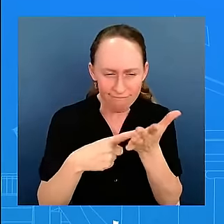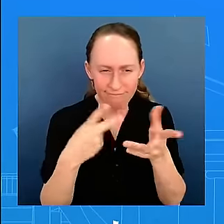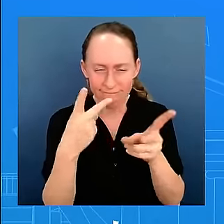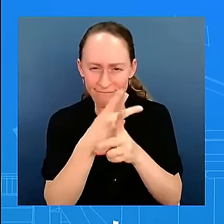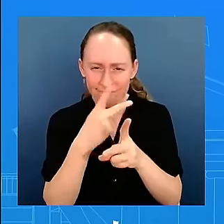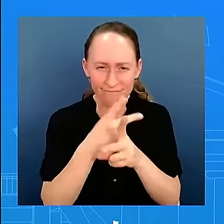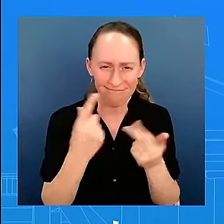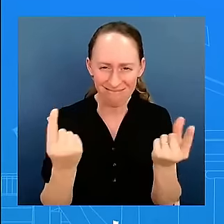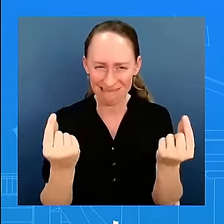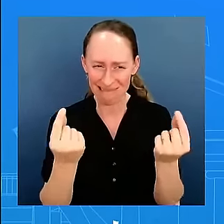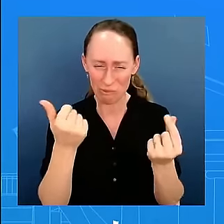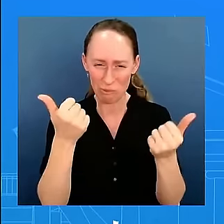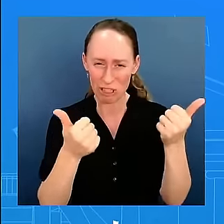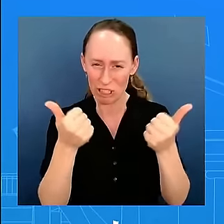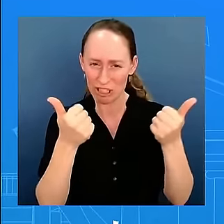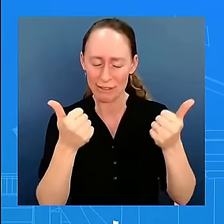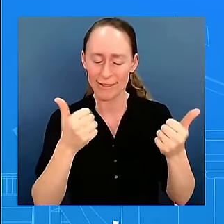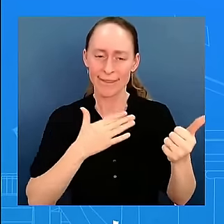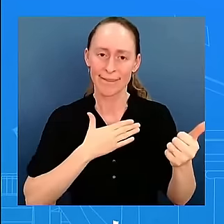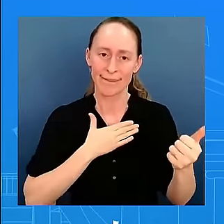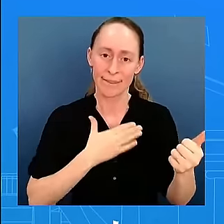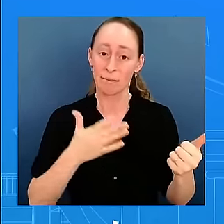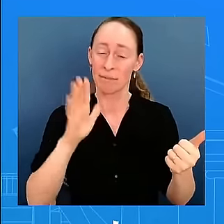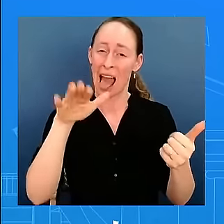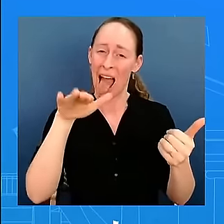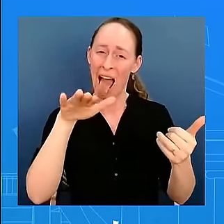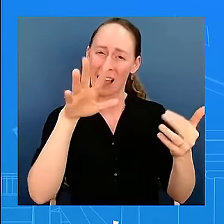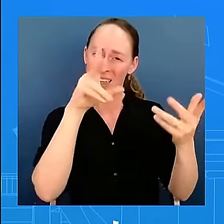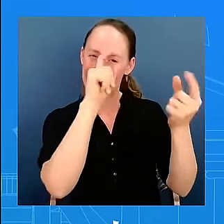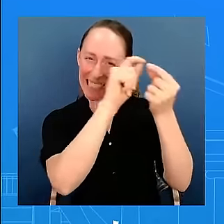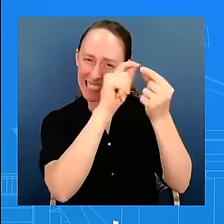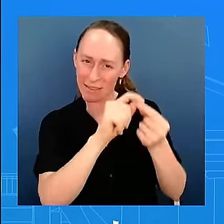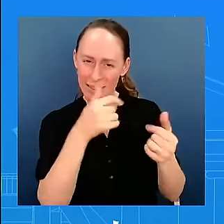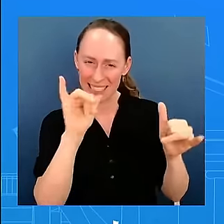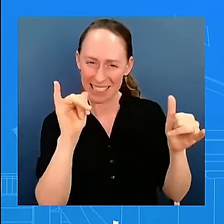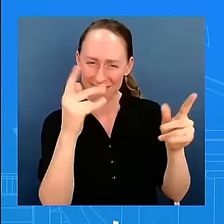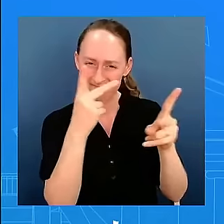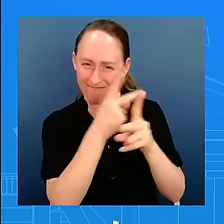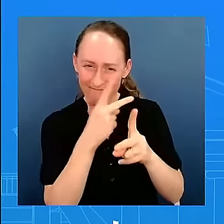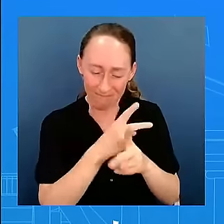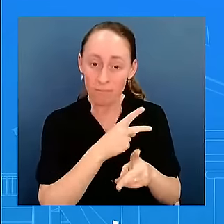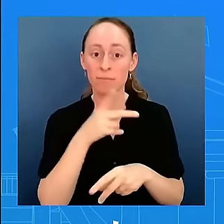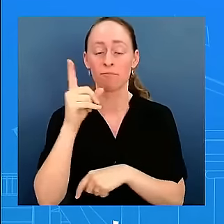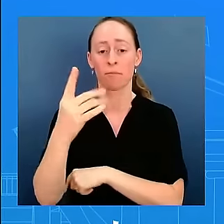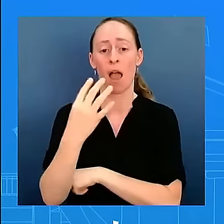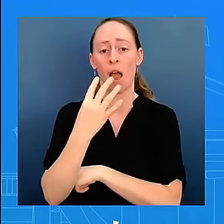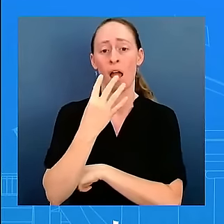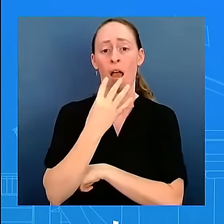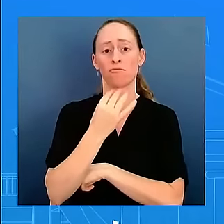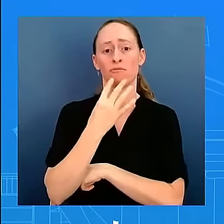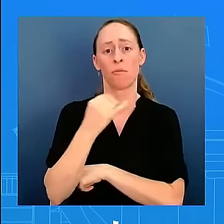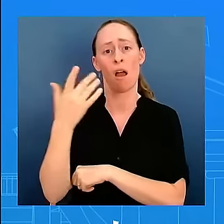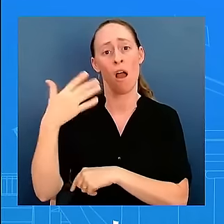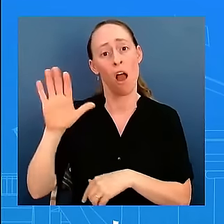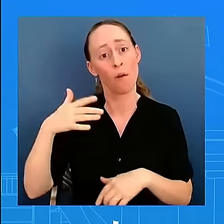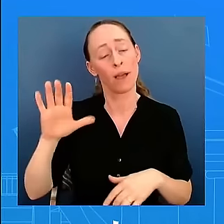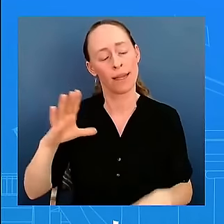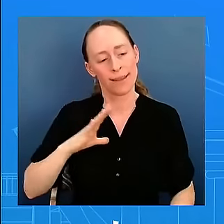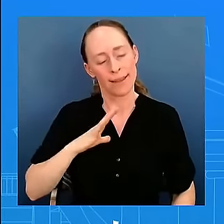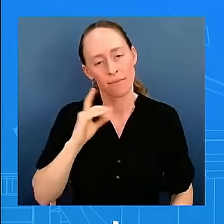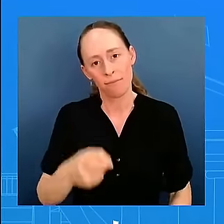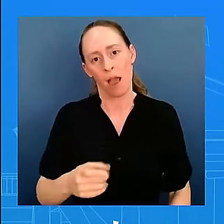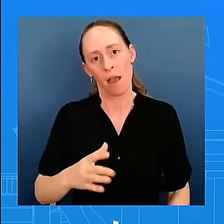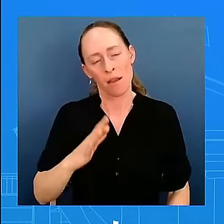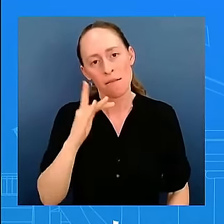The Israelis already have made many compromises to get us to this point. Hamas, through their interlocutors,